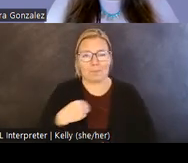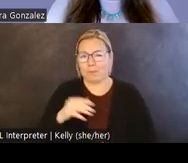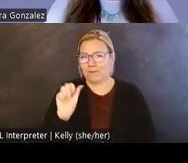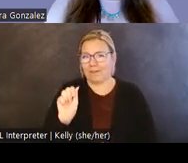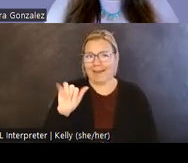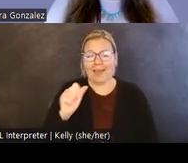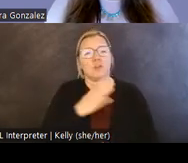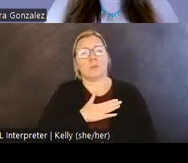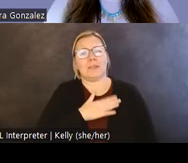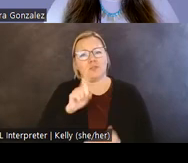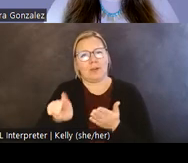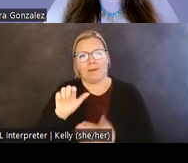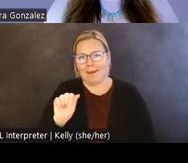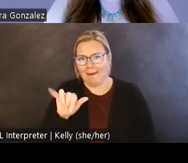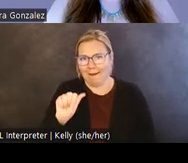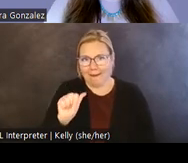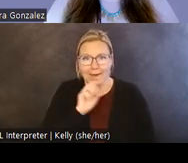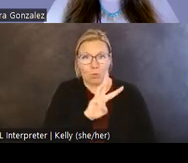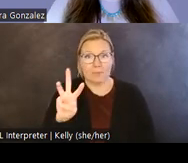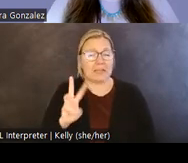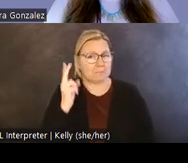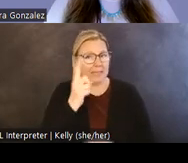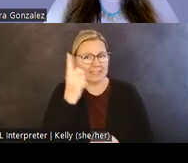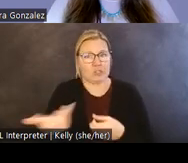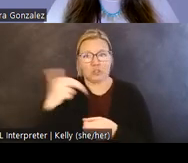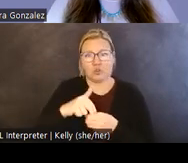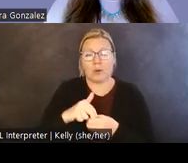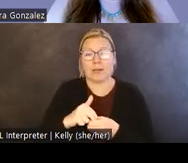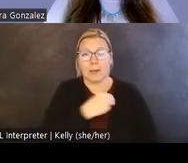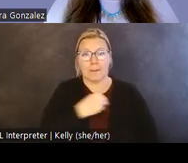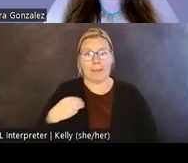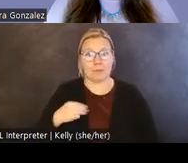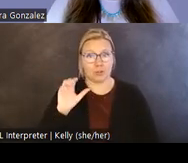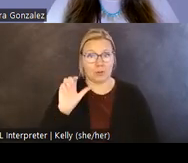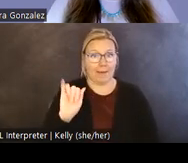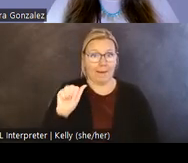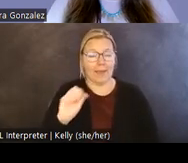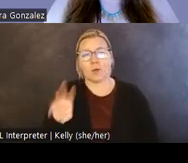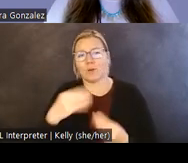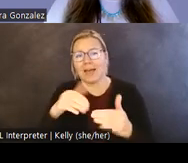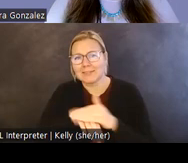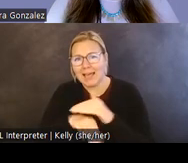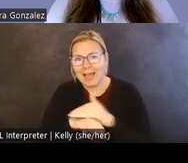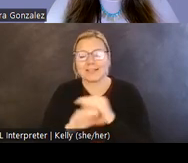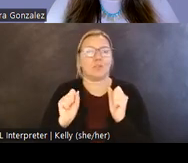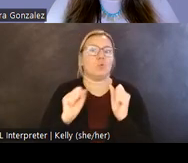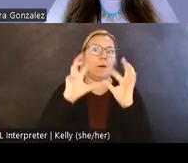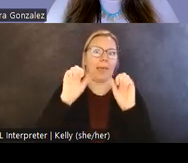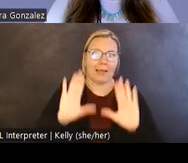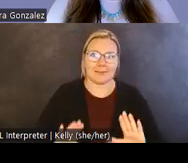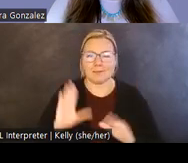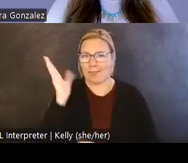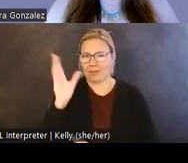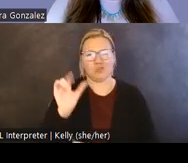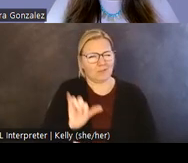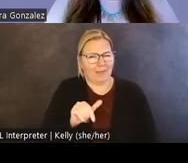check out the AIA website and consider joining. Membership of the AIA provides access to amazing lecture series like this